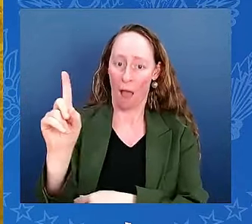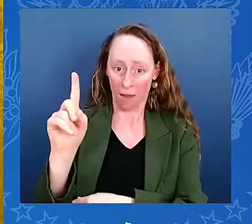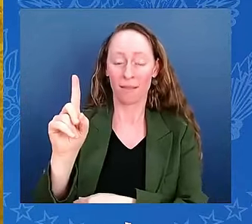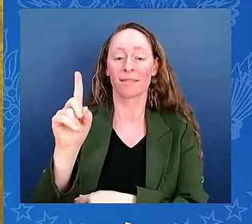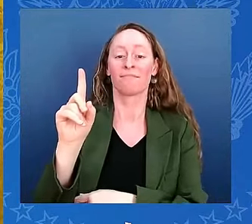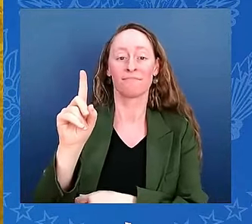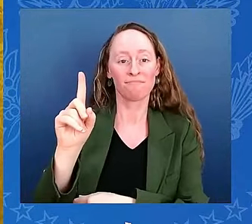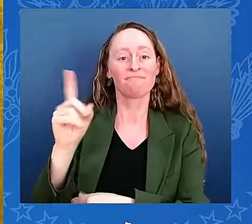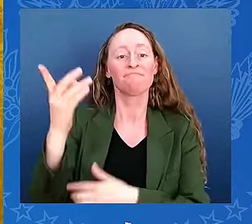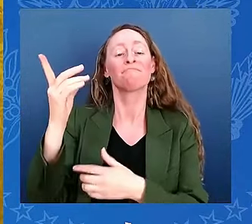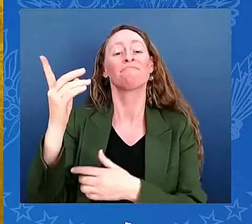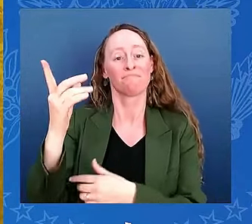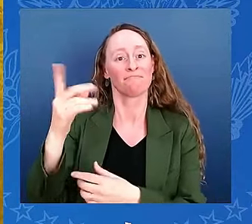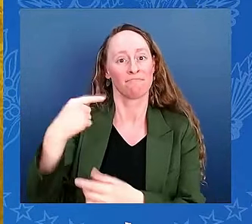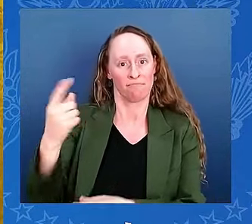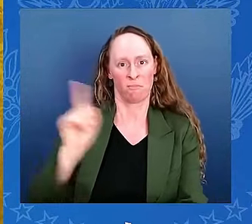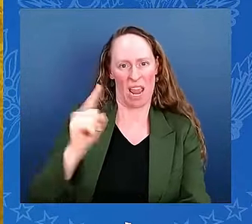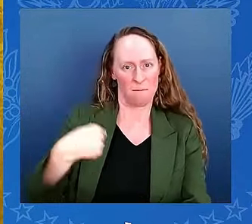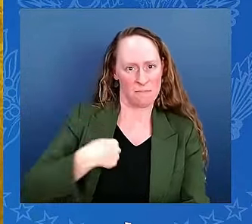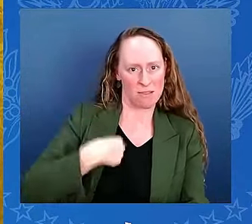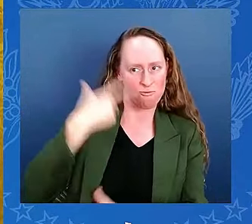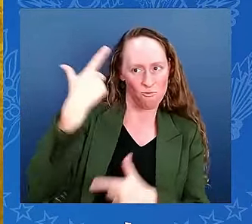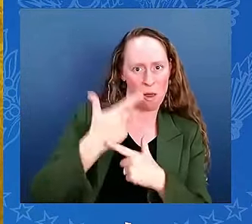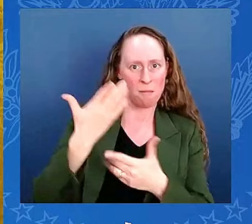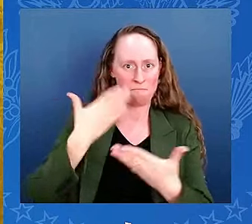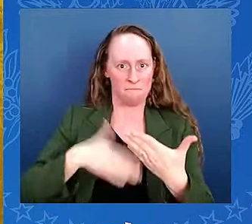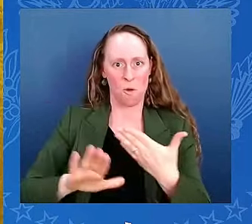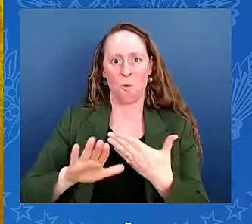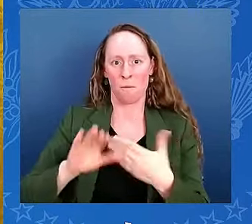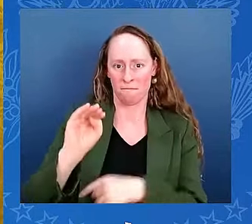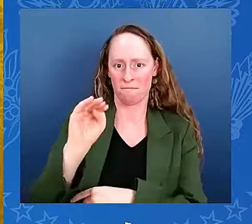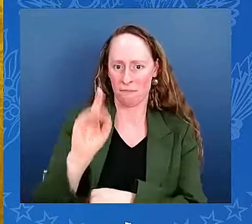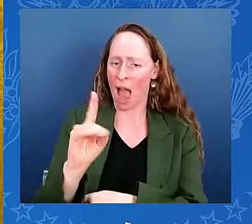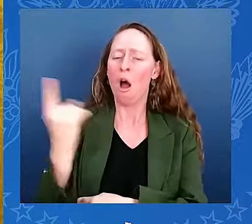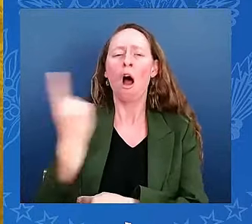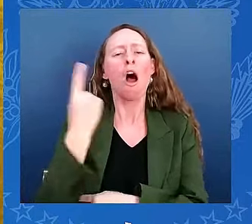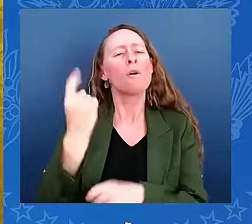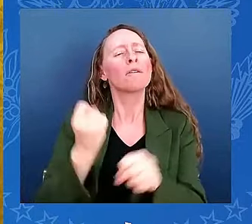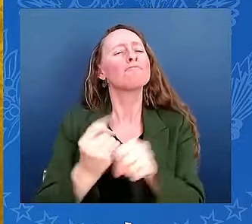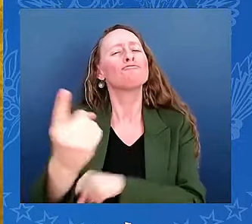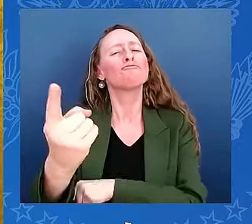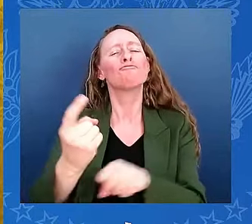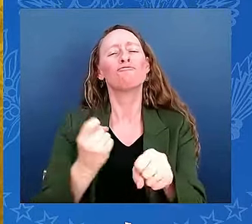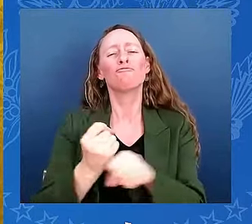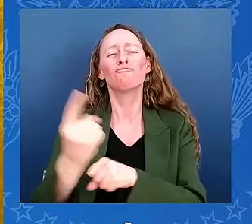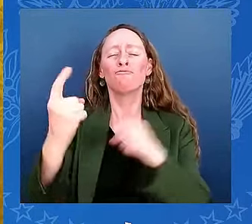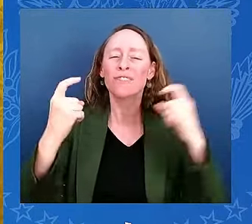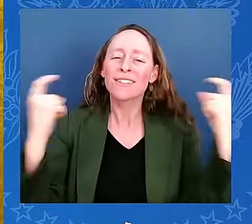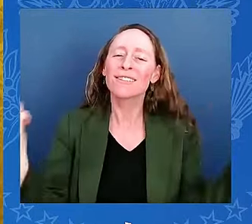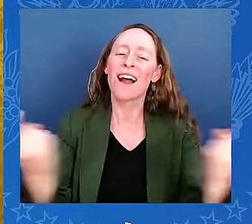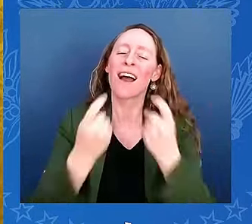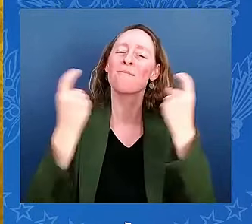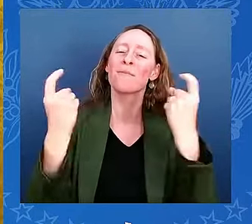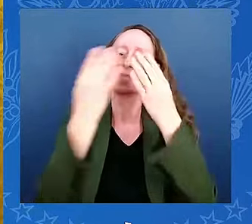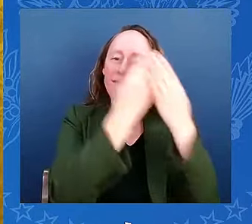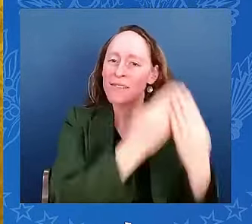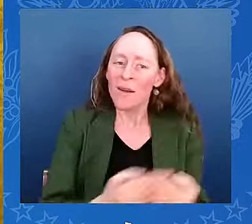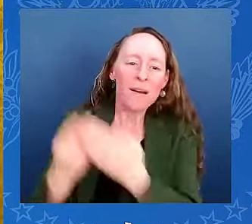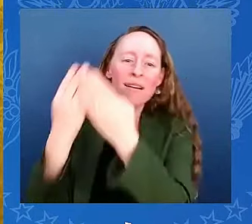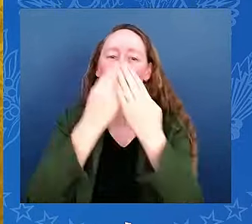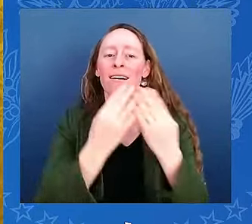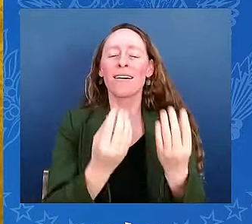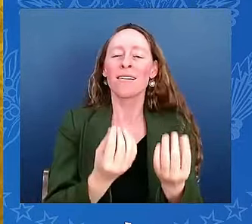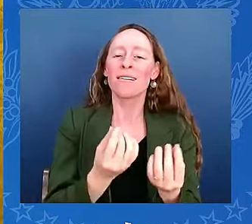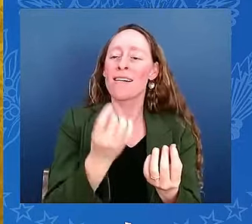Diwali was not just an occasion marked by lights and colors. It was a celebration that brought together family